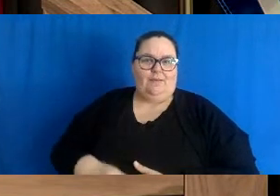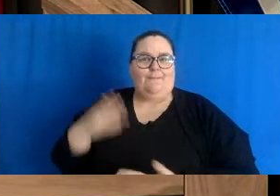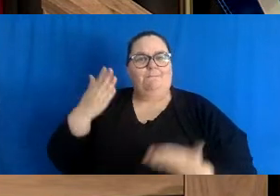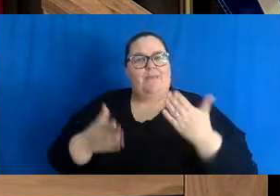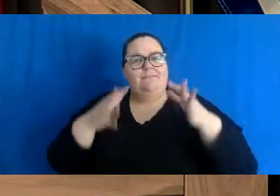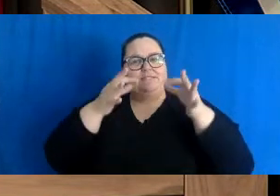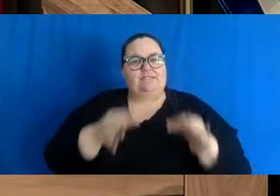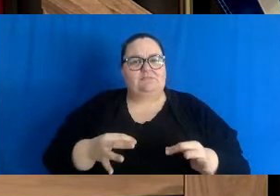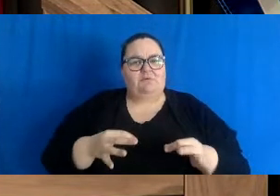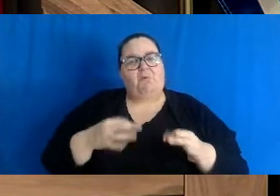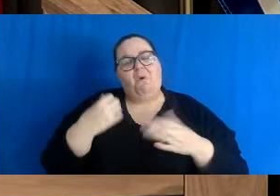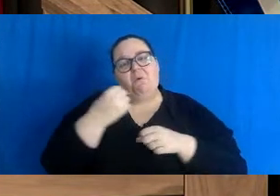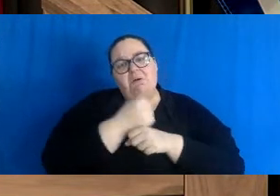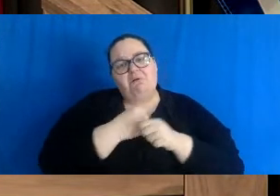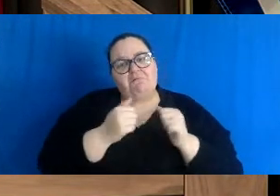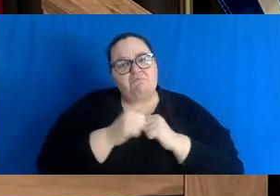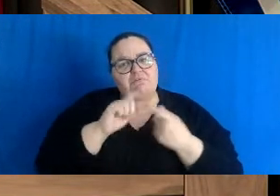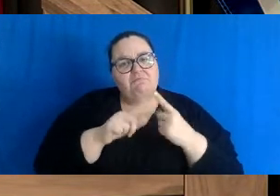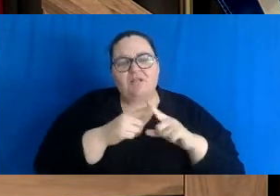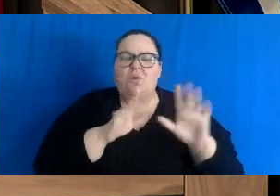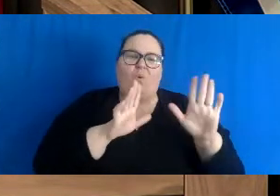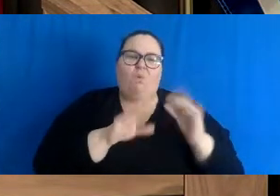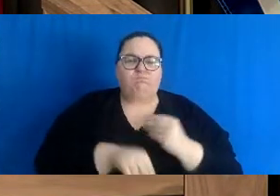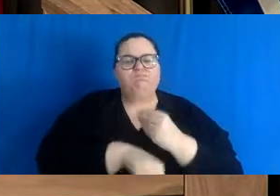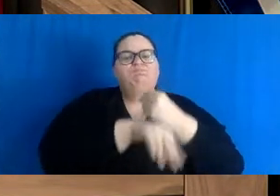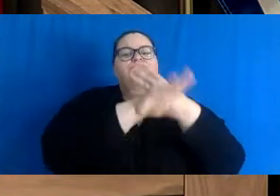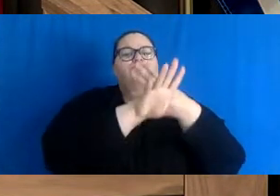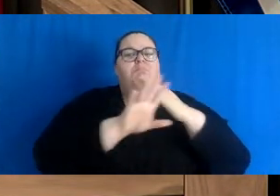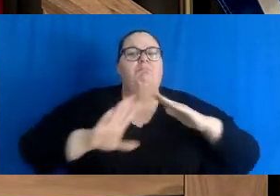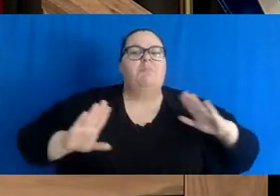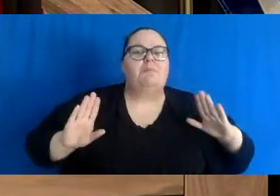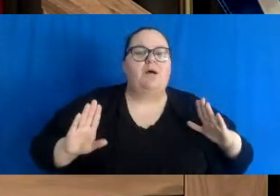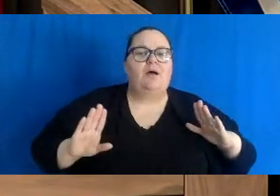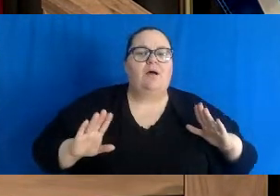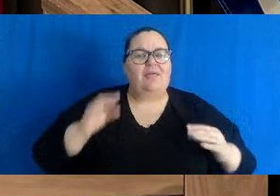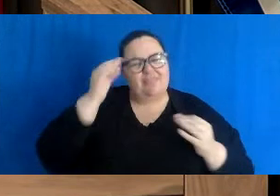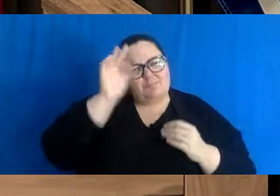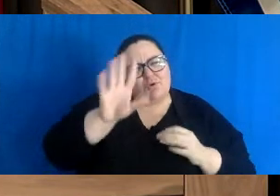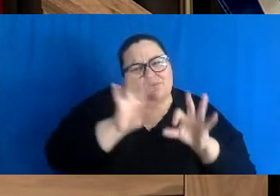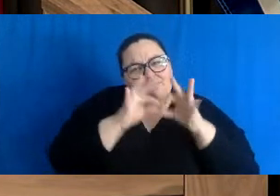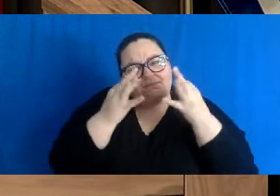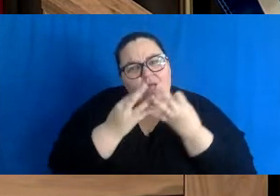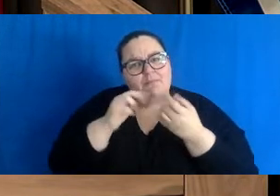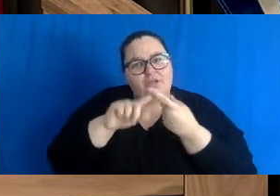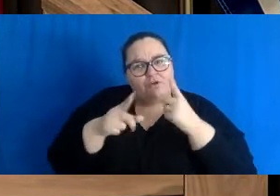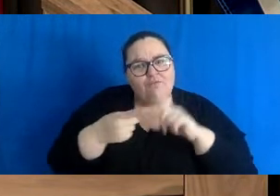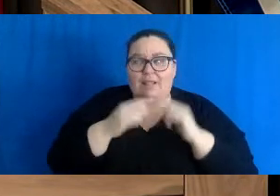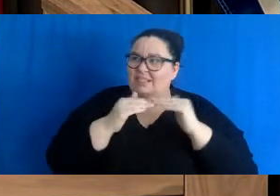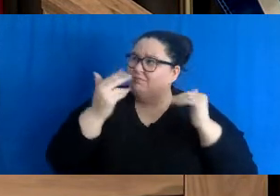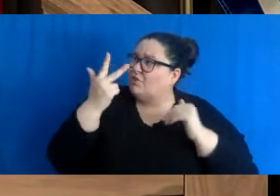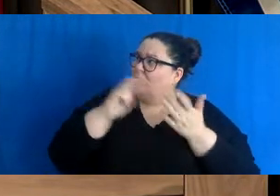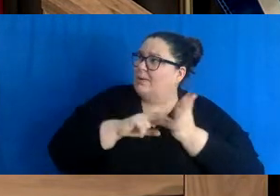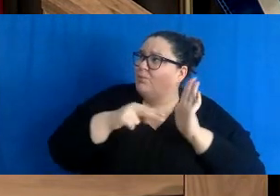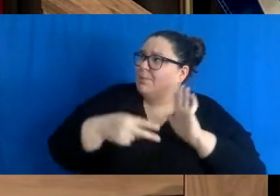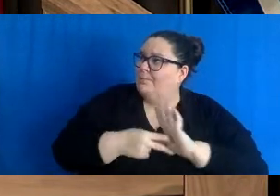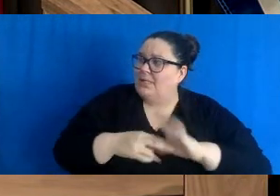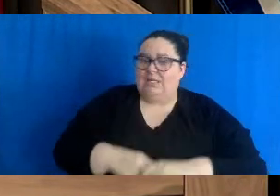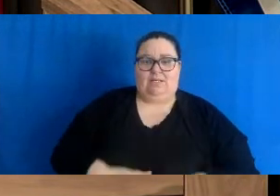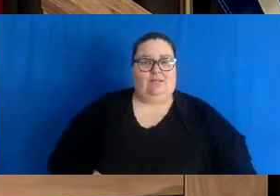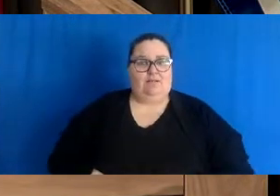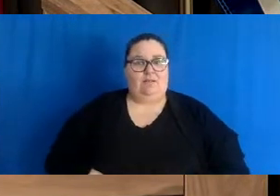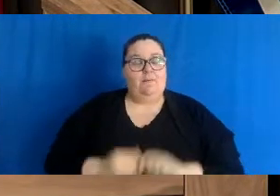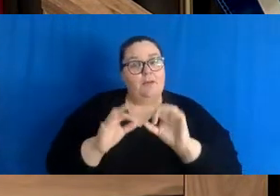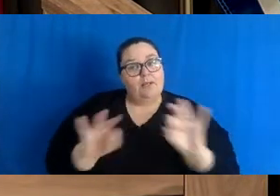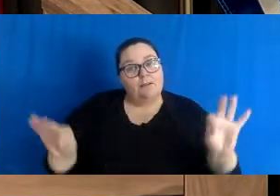Think about your loved ones. Think about the visits that you don't need to do. Think about what Level 3 actually means. But most importantly,